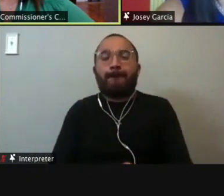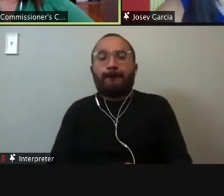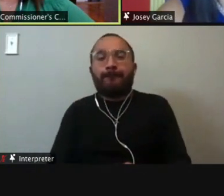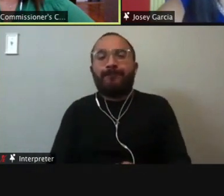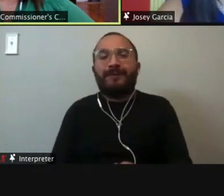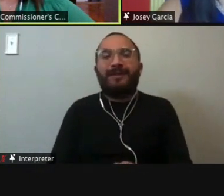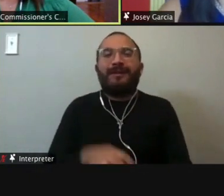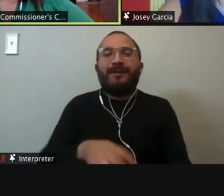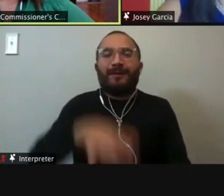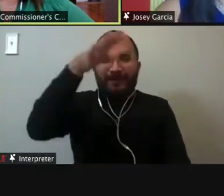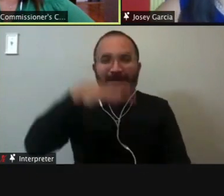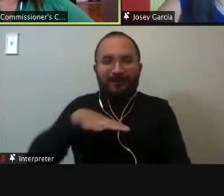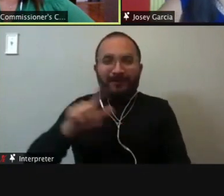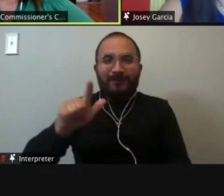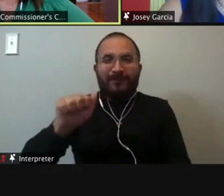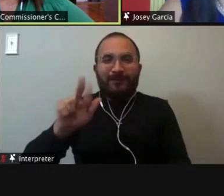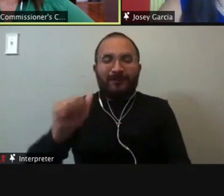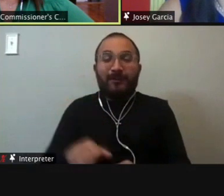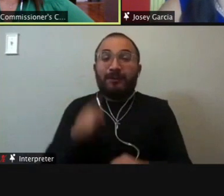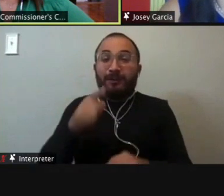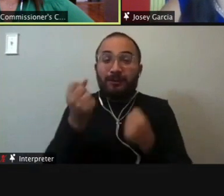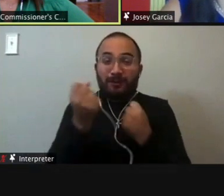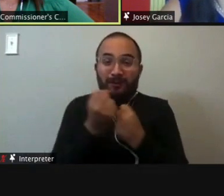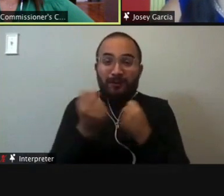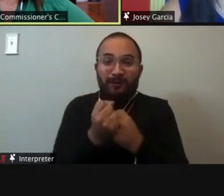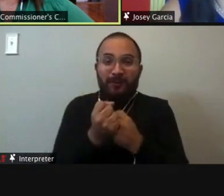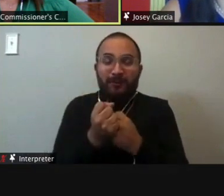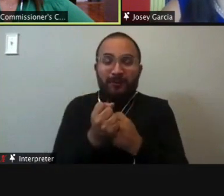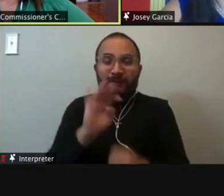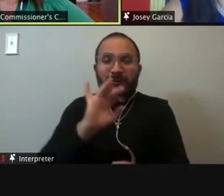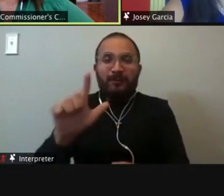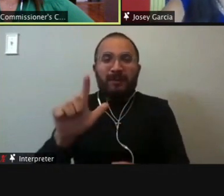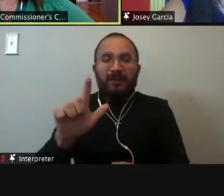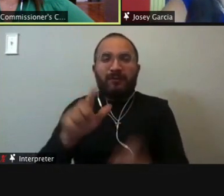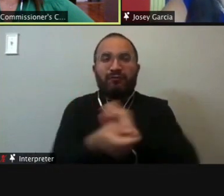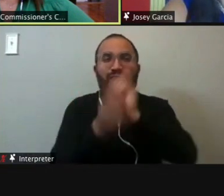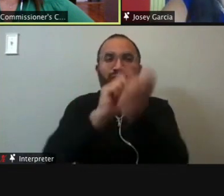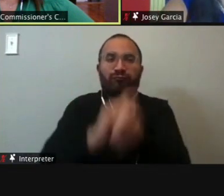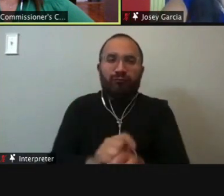Mr. Lara, do you support bail reform here in Bexar County?